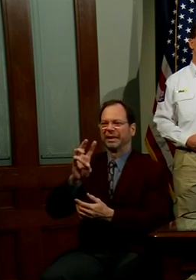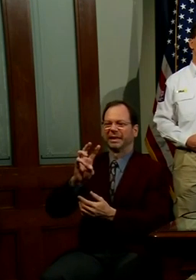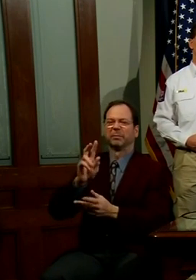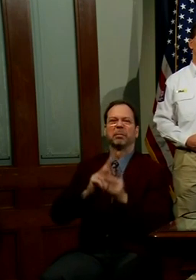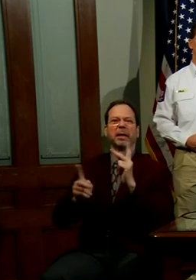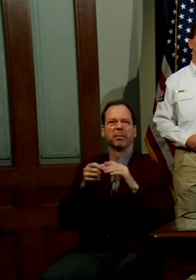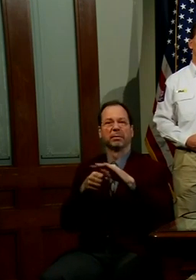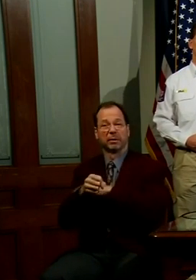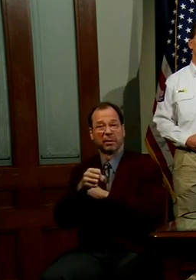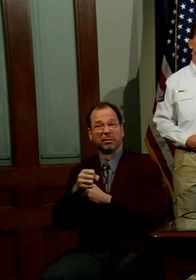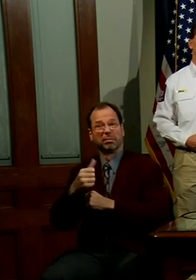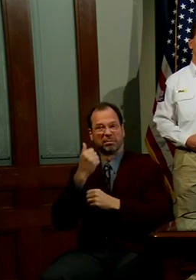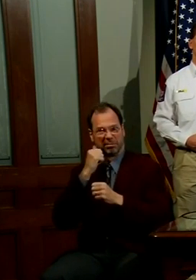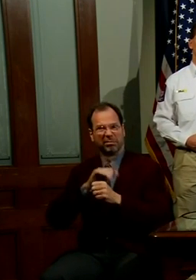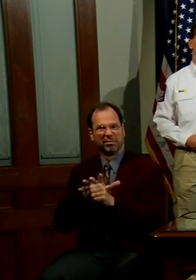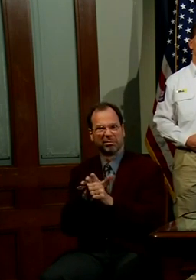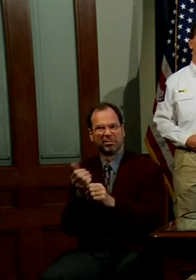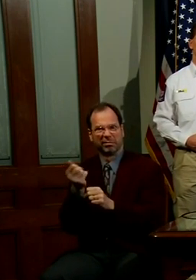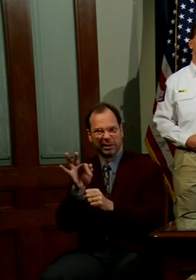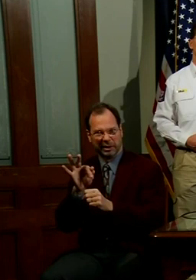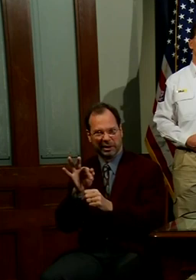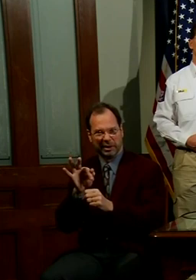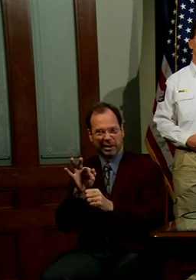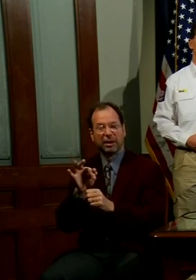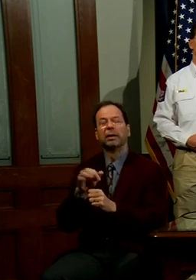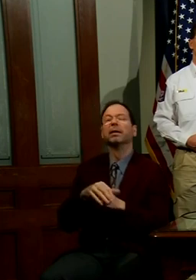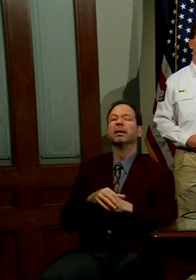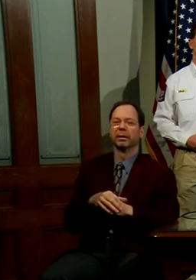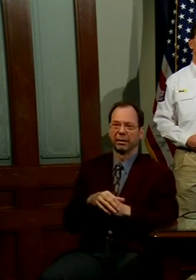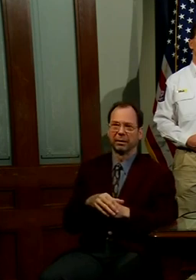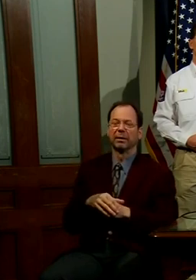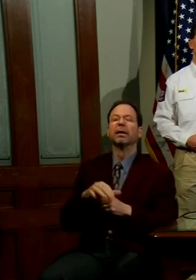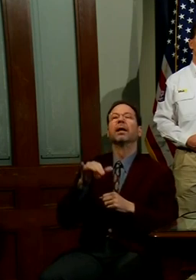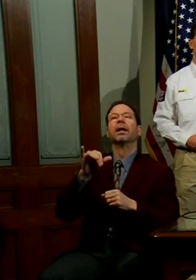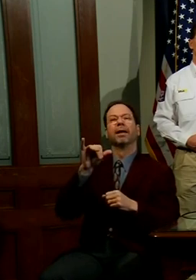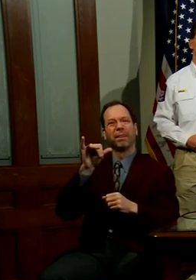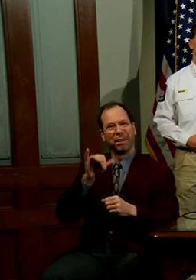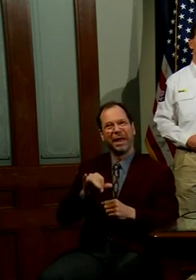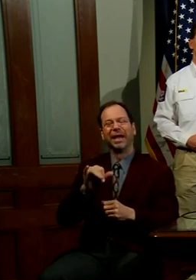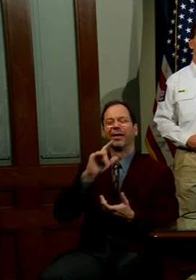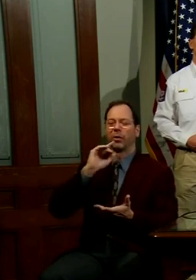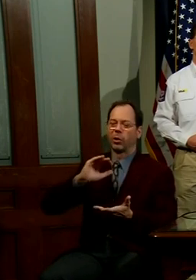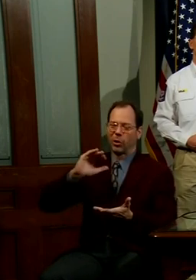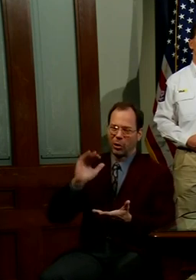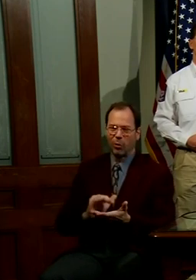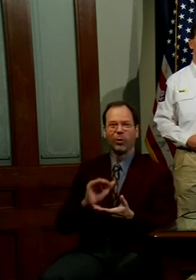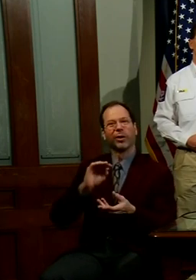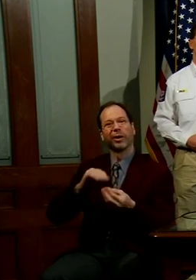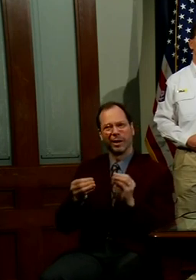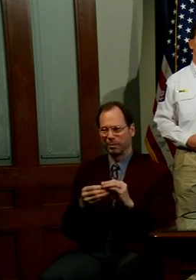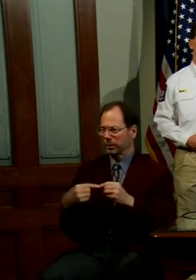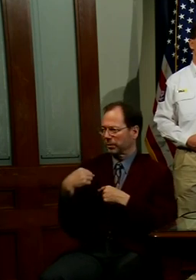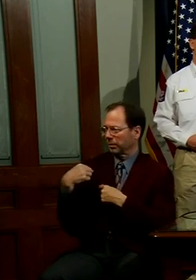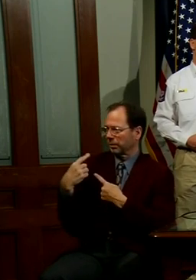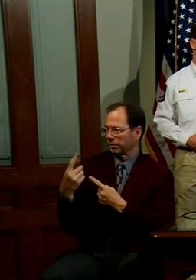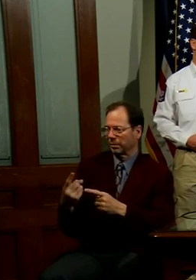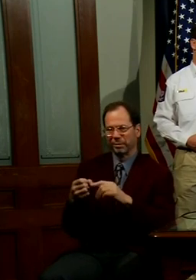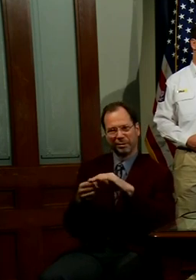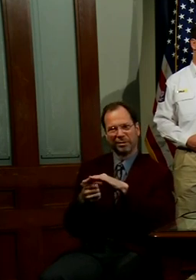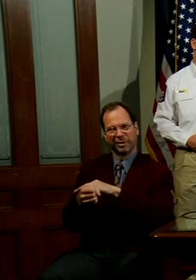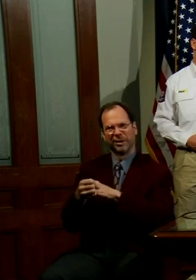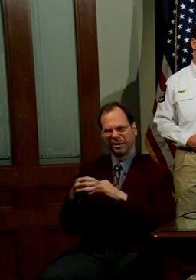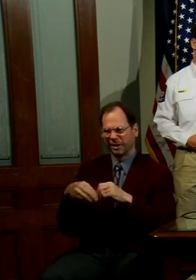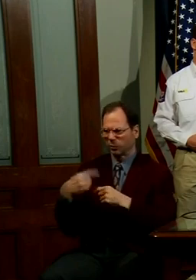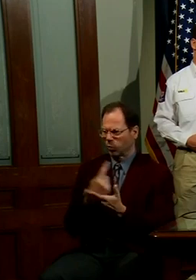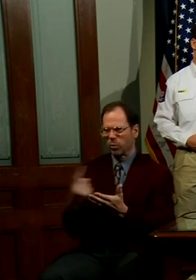hospitalized because of COVID-19, that also is the lowest number of people hospitalized in